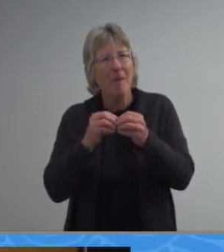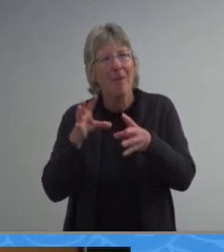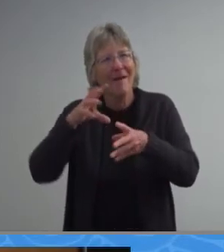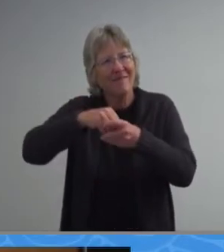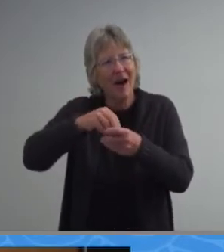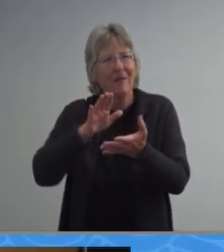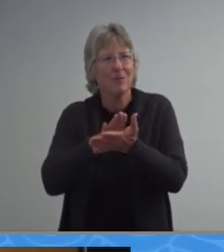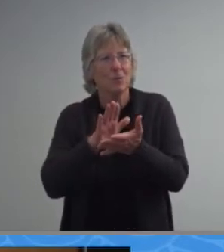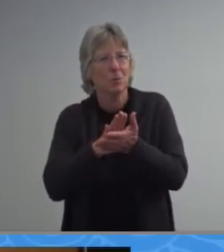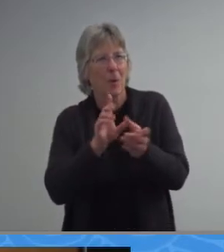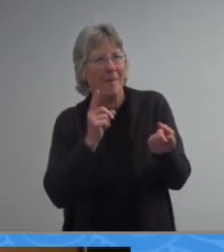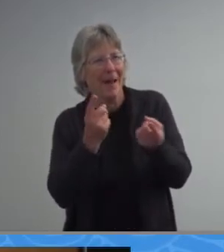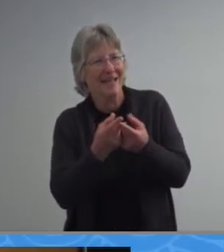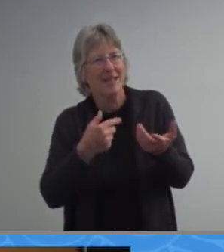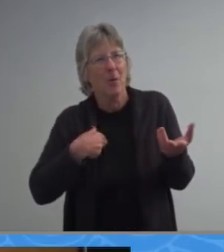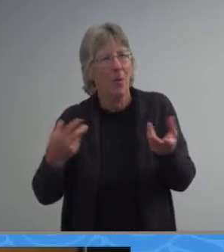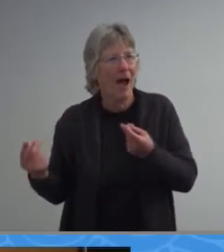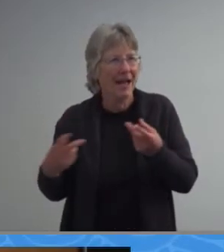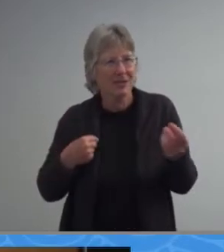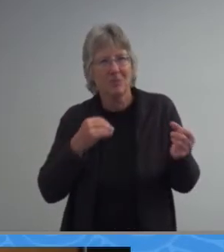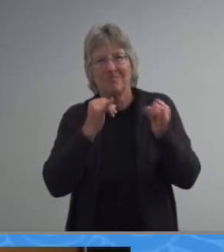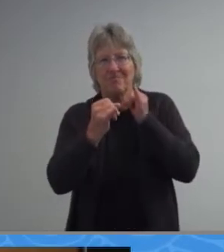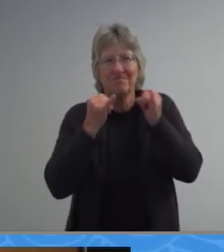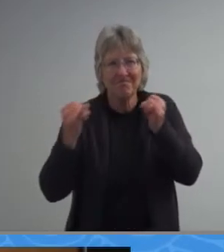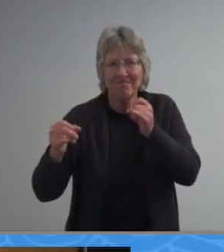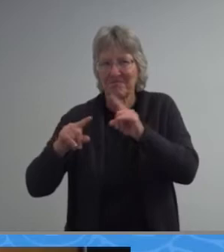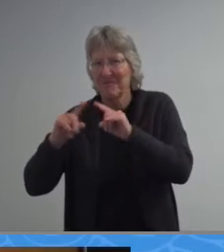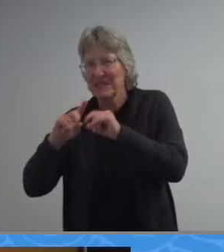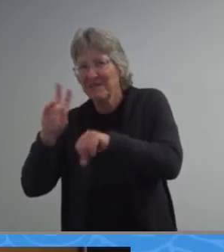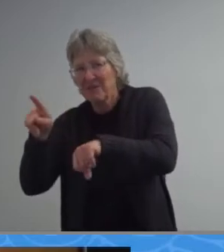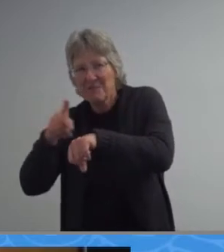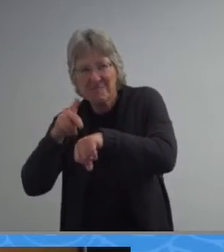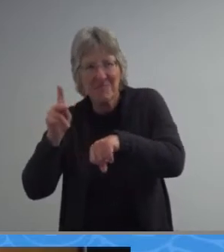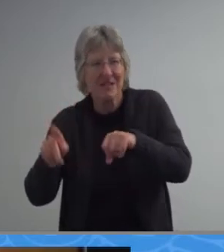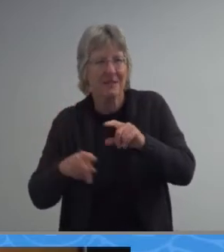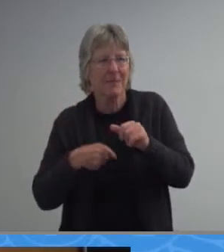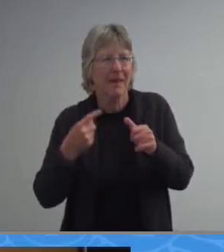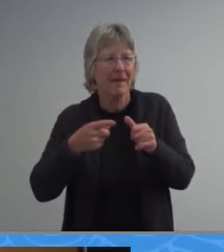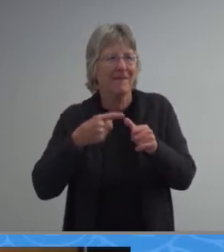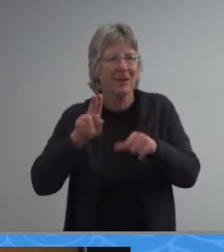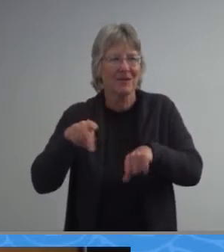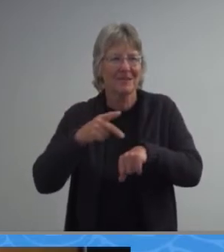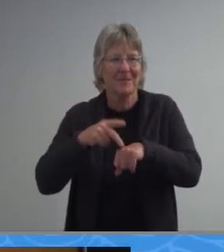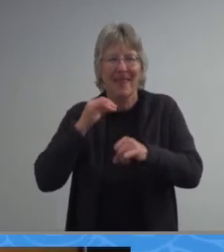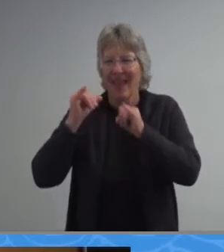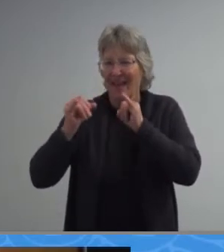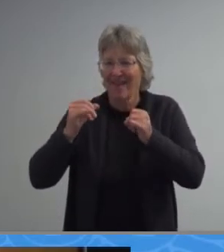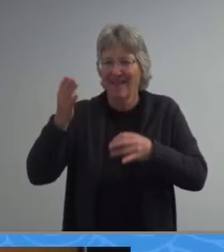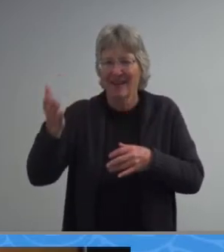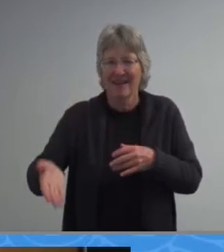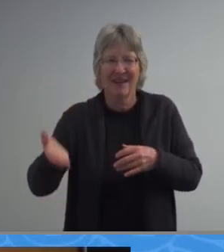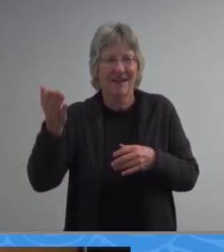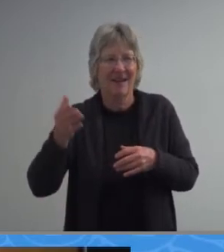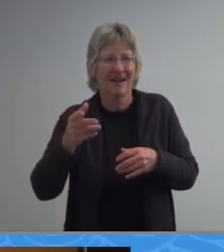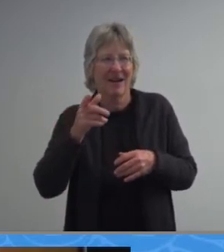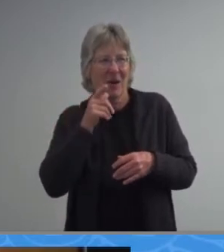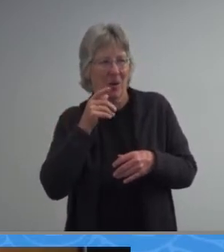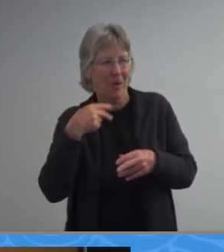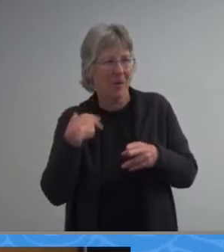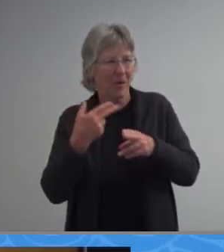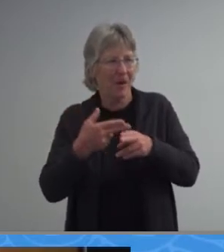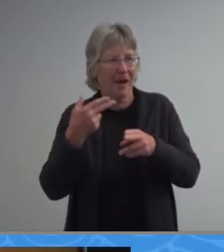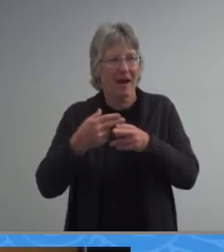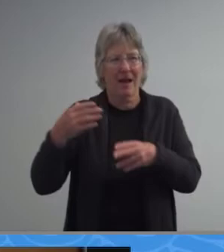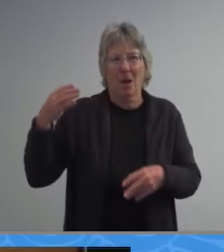district i interviewed a number of principals uh the very first principal that i interviewed was who i call